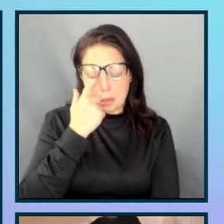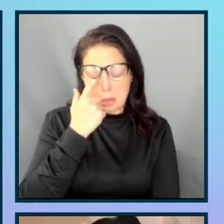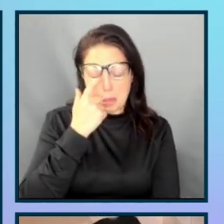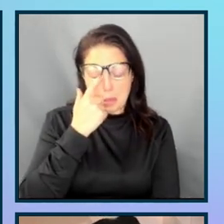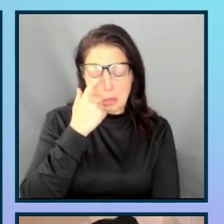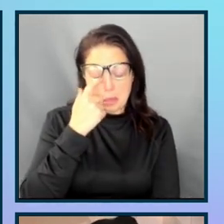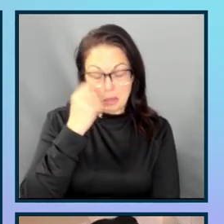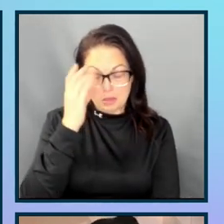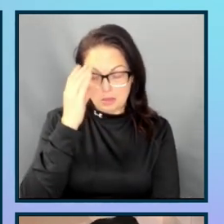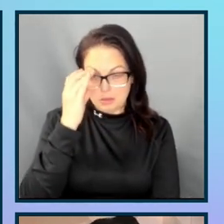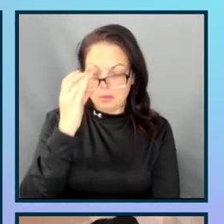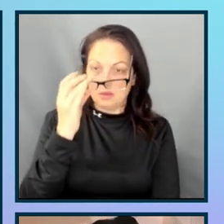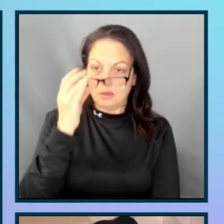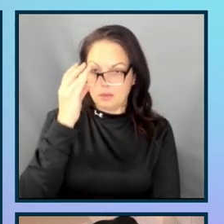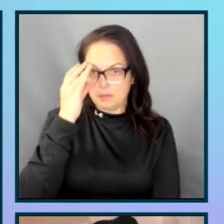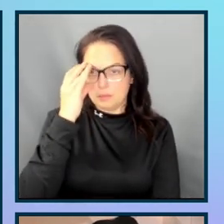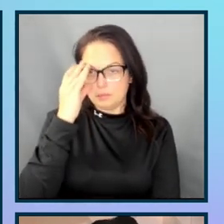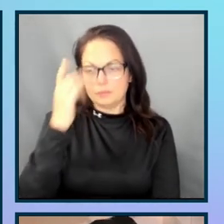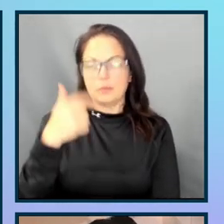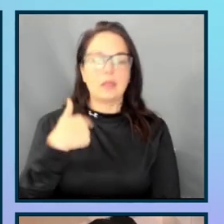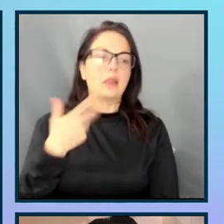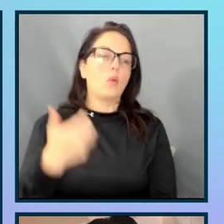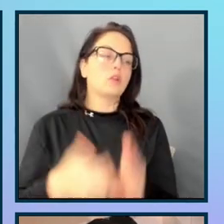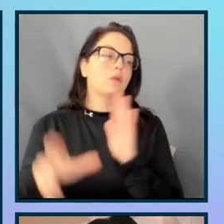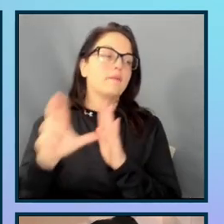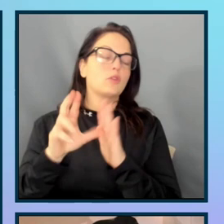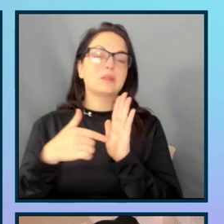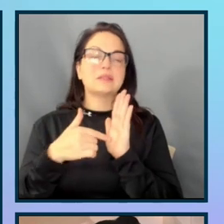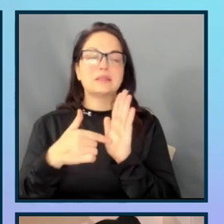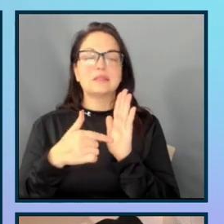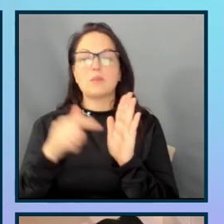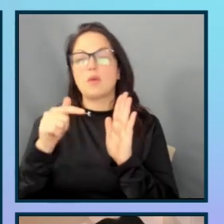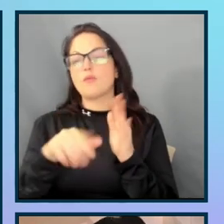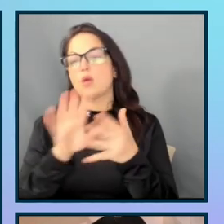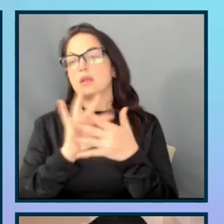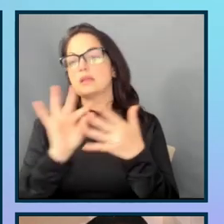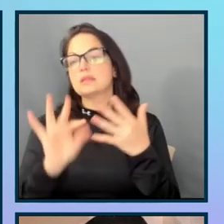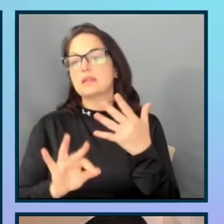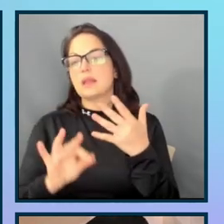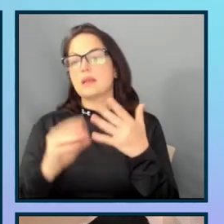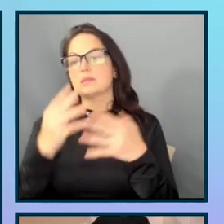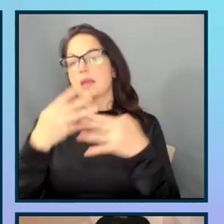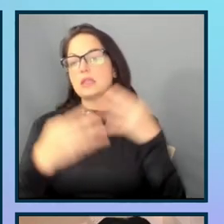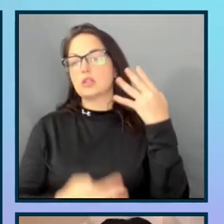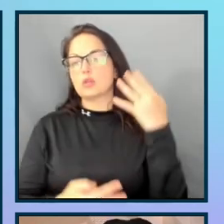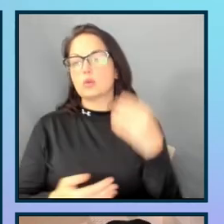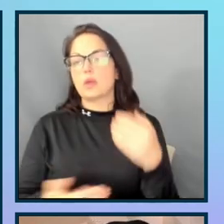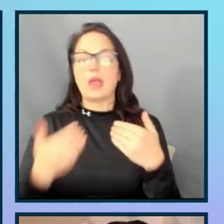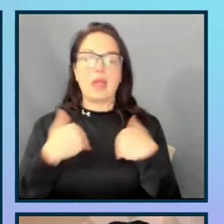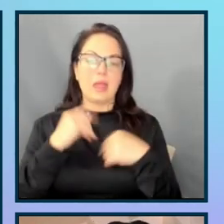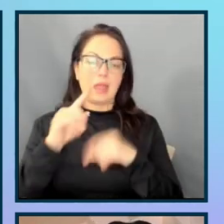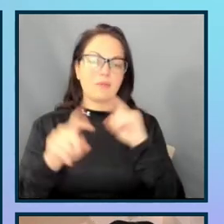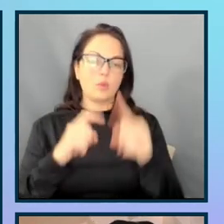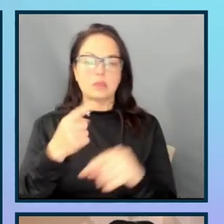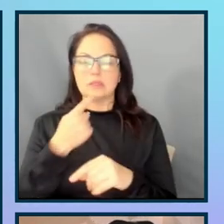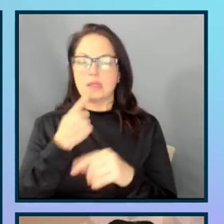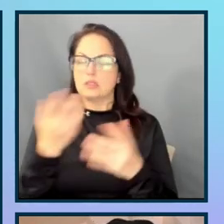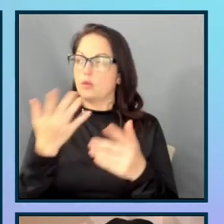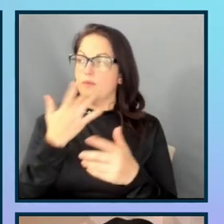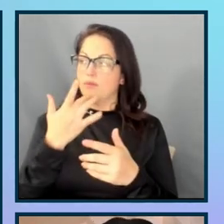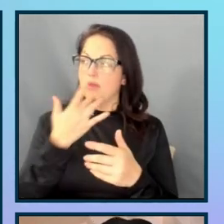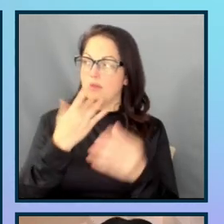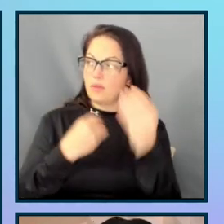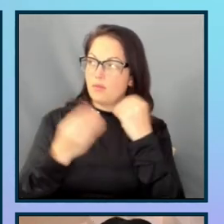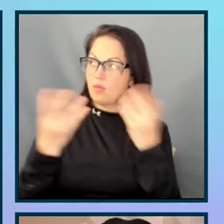And then I want to go over this example for select menu. In here, I have a question that says, which is your favorite food?